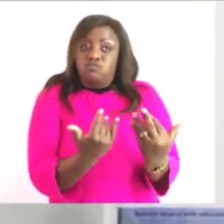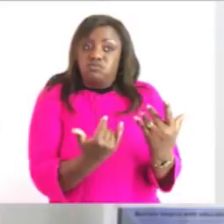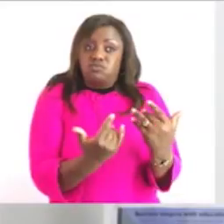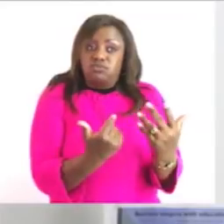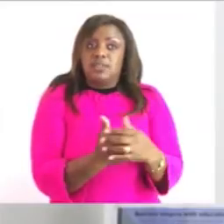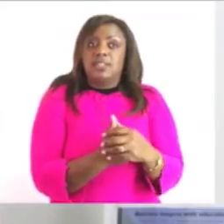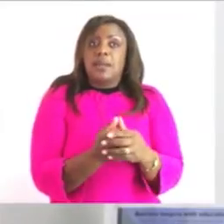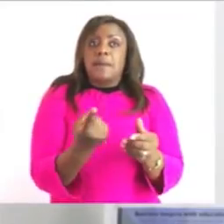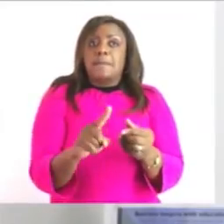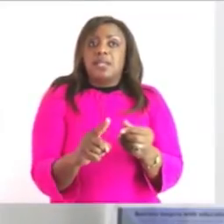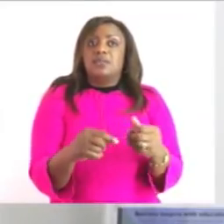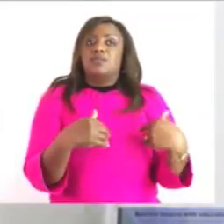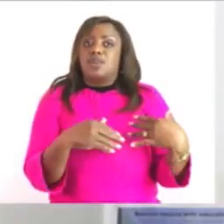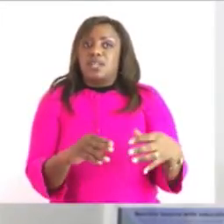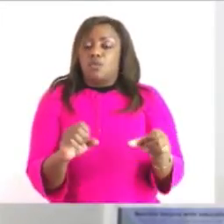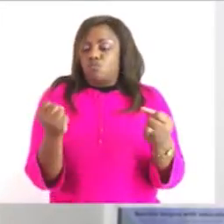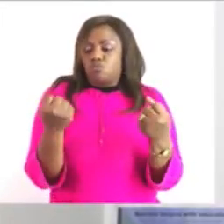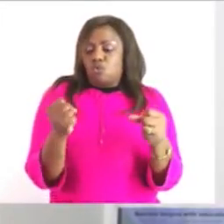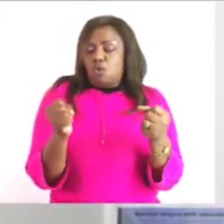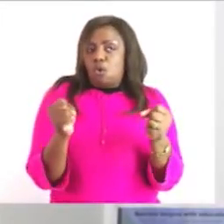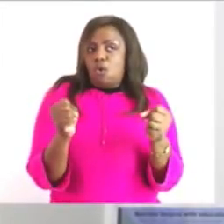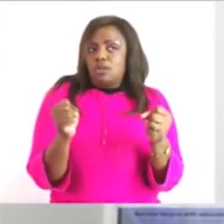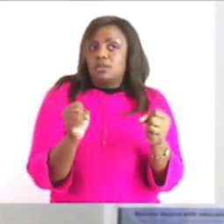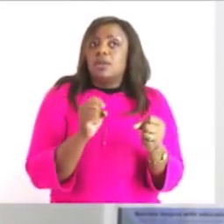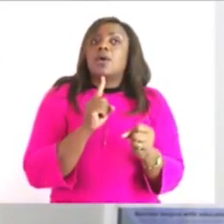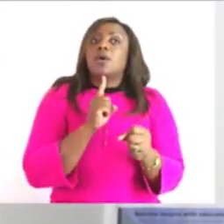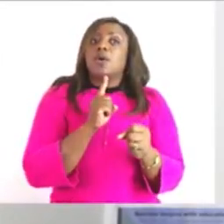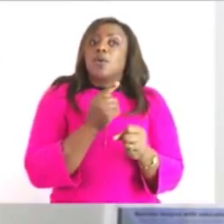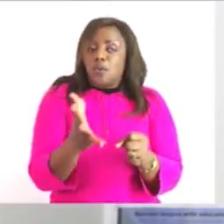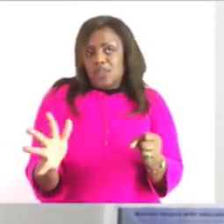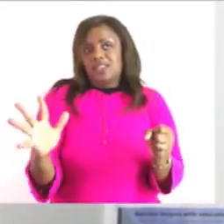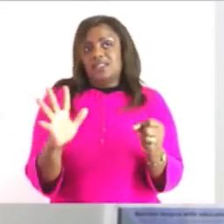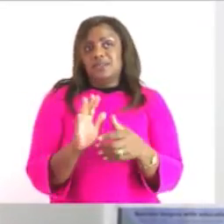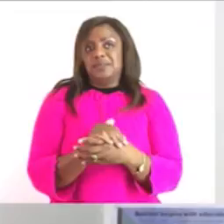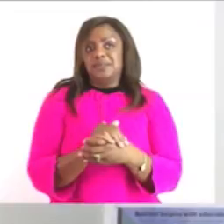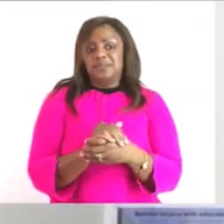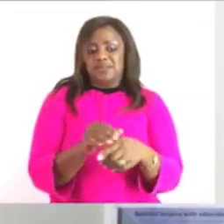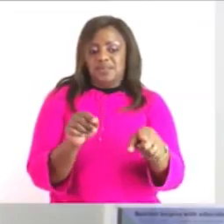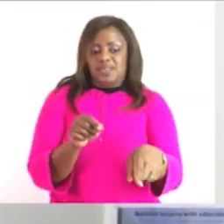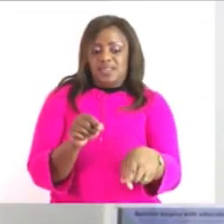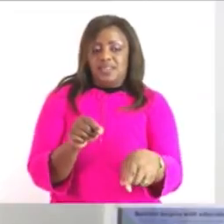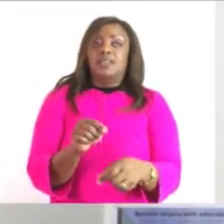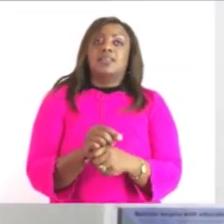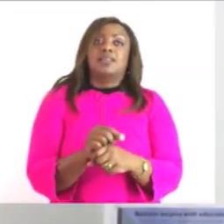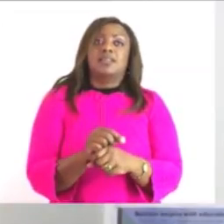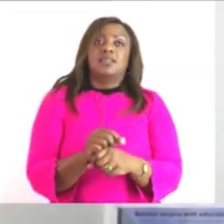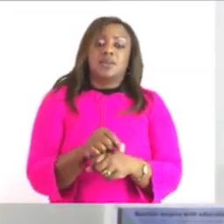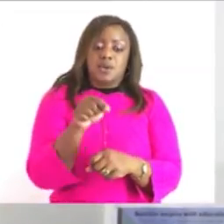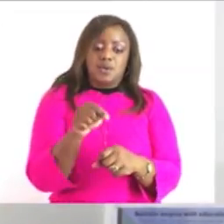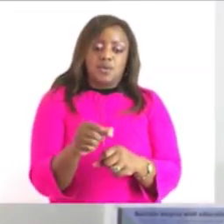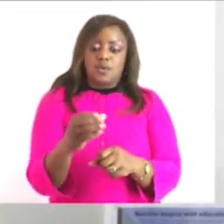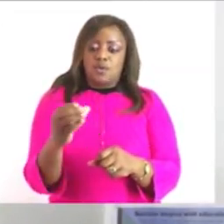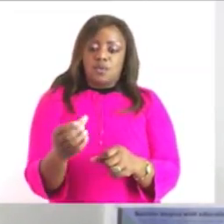but with that why don't we measure the temperature of water which is just from the